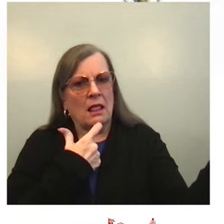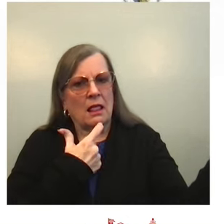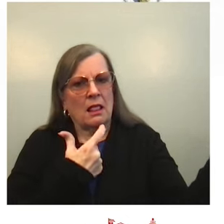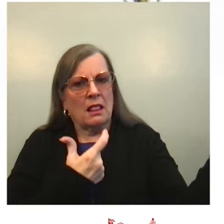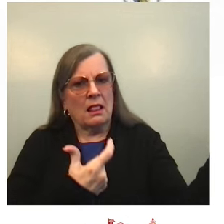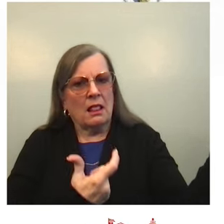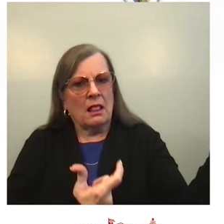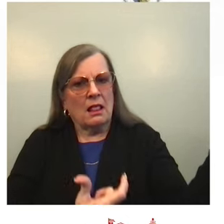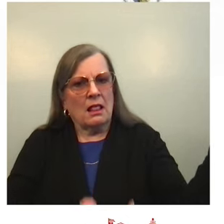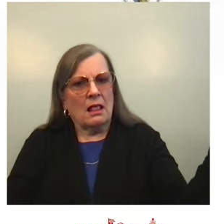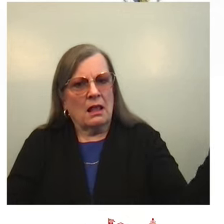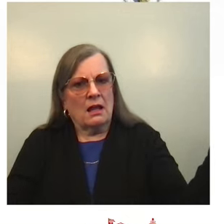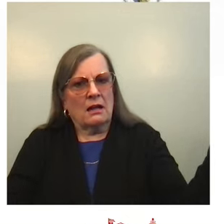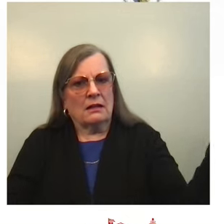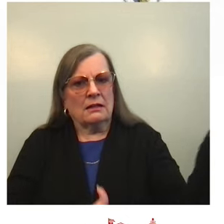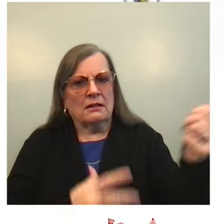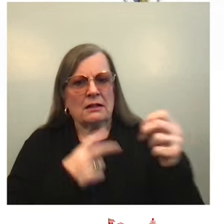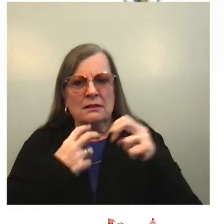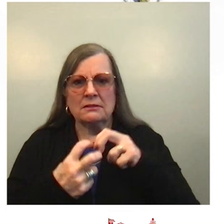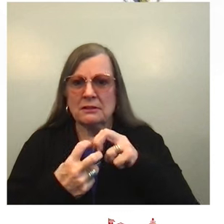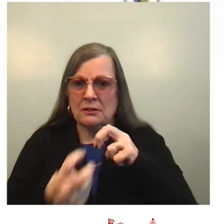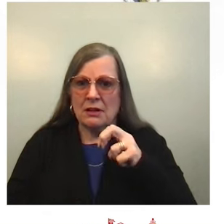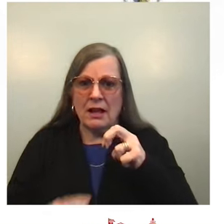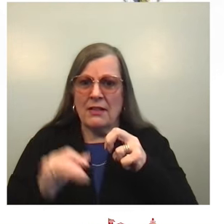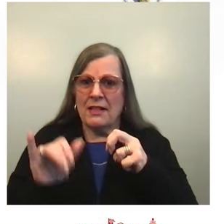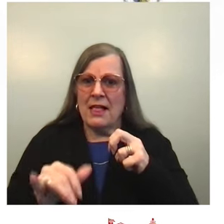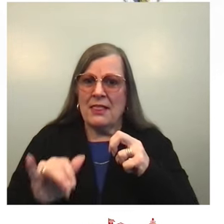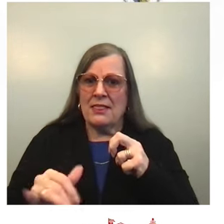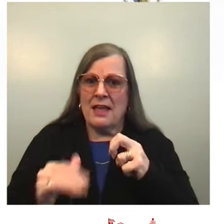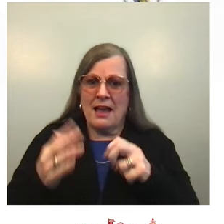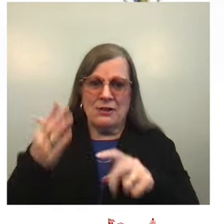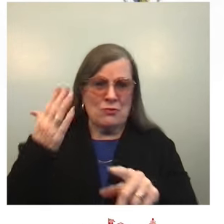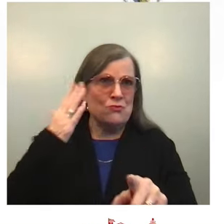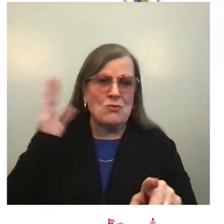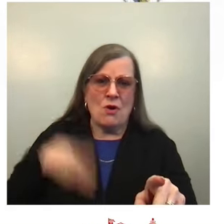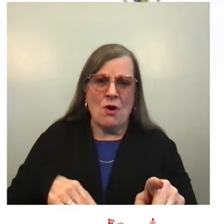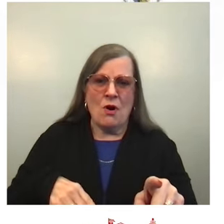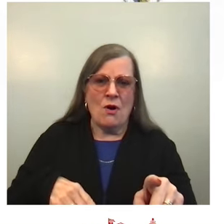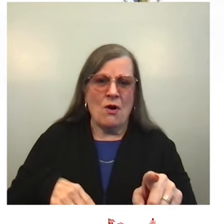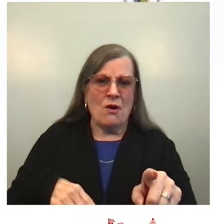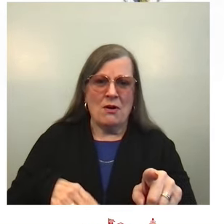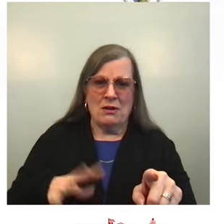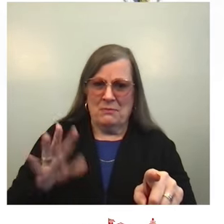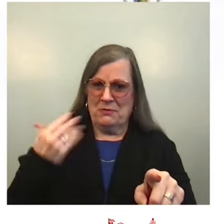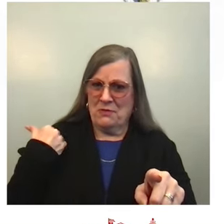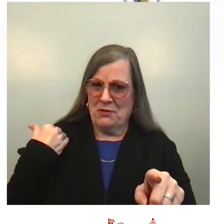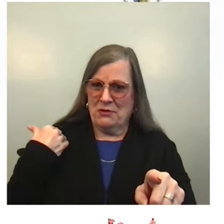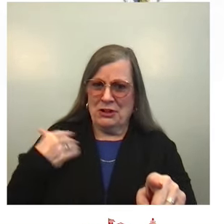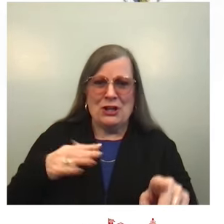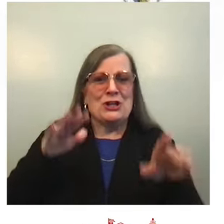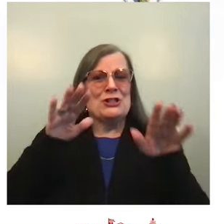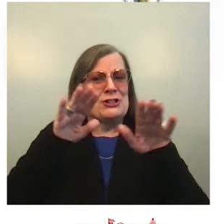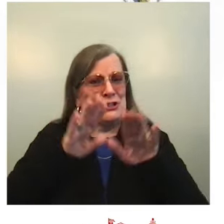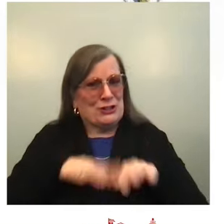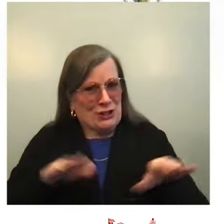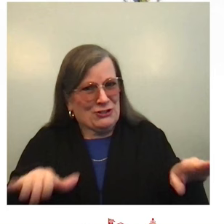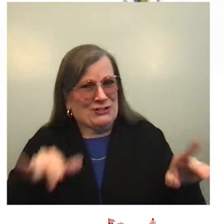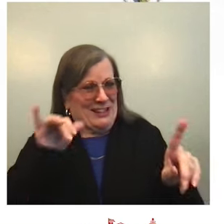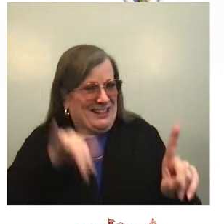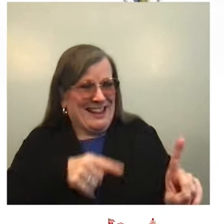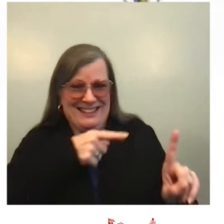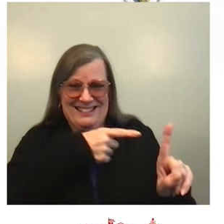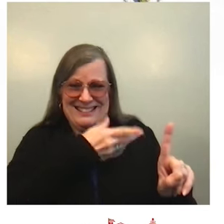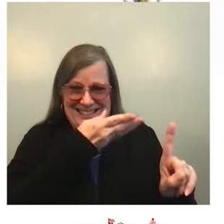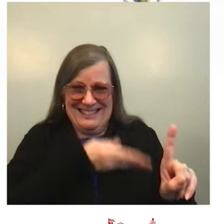Any idea who it was? Children! That's exactly right. Children are